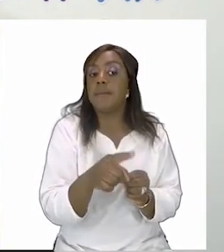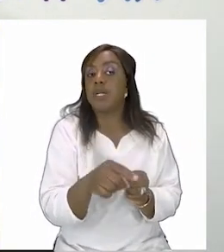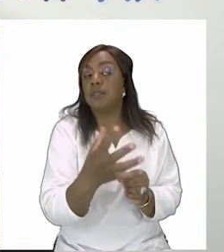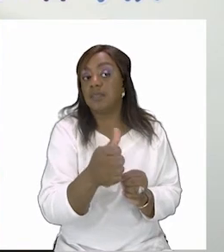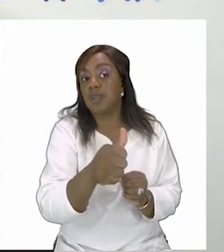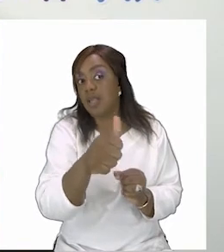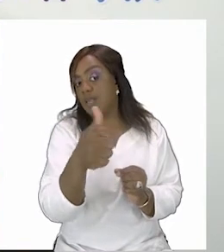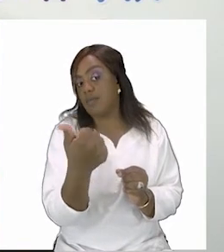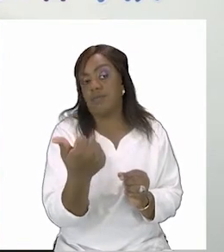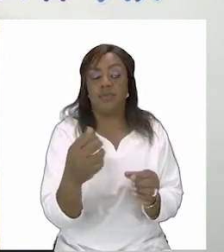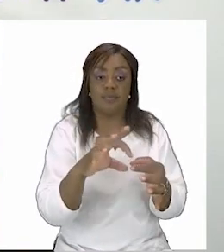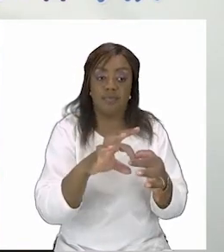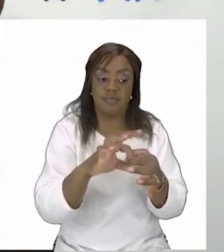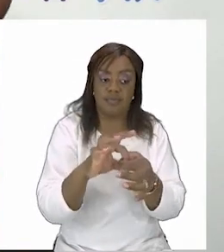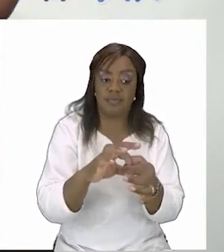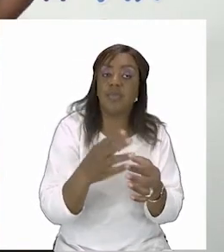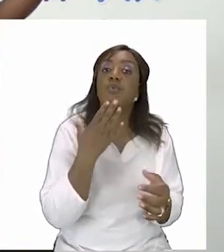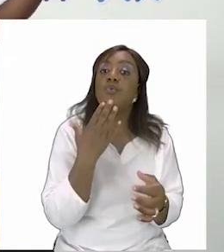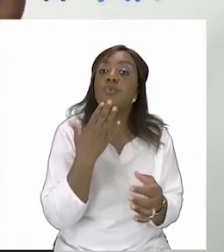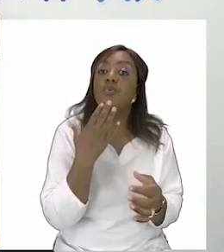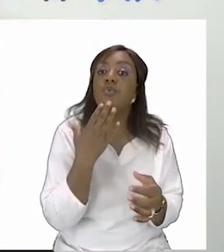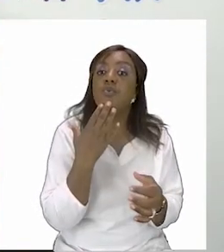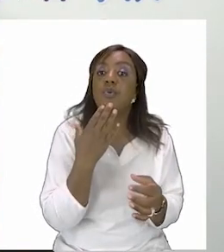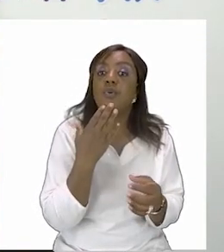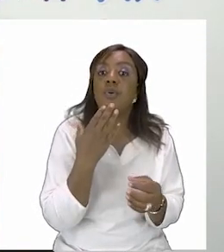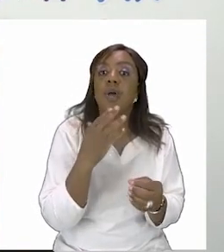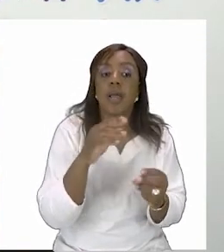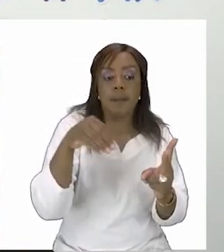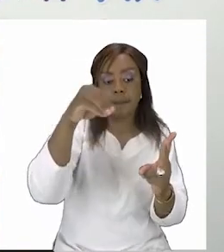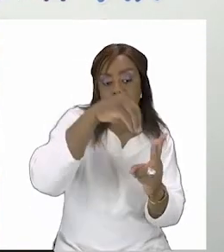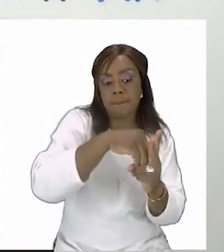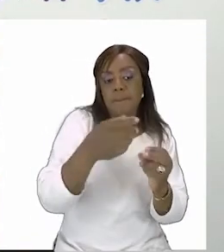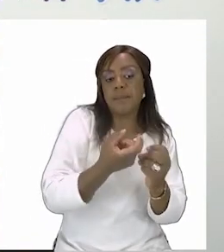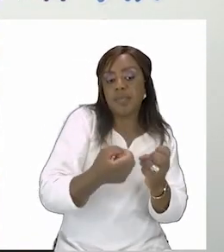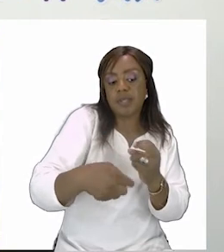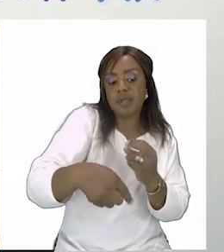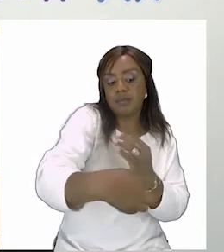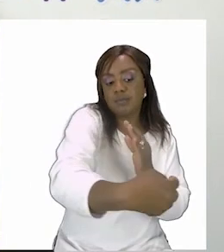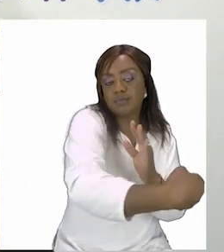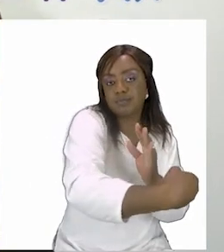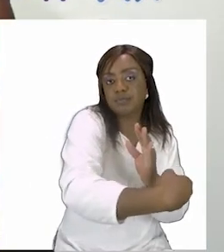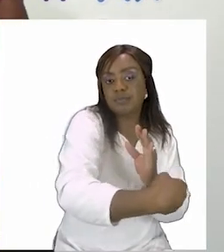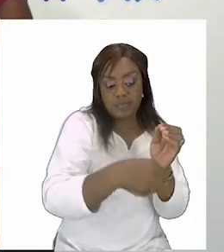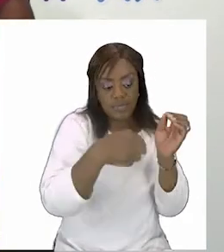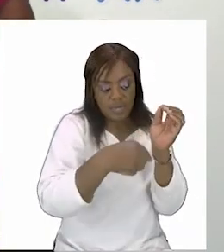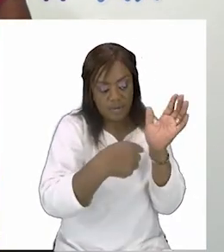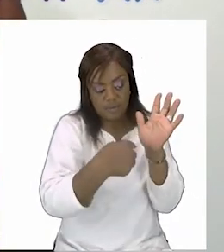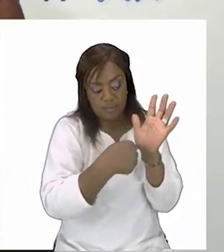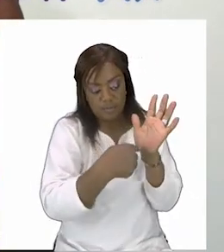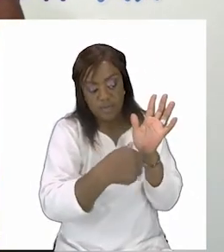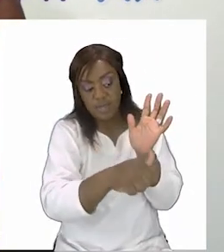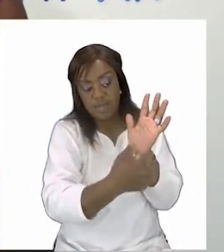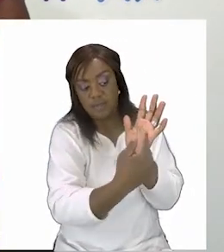to you we also have extended family which means even though you are here there are other people